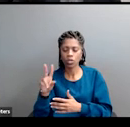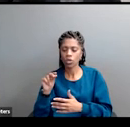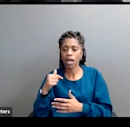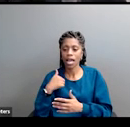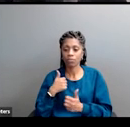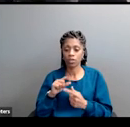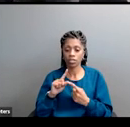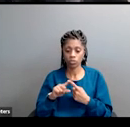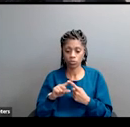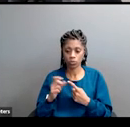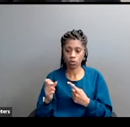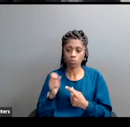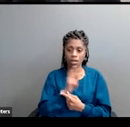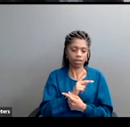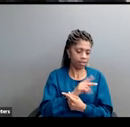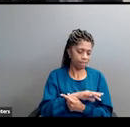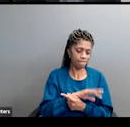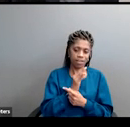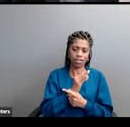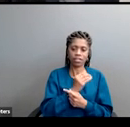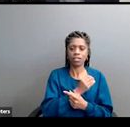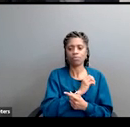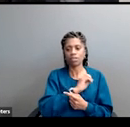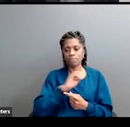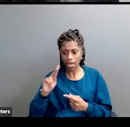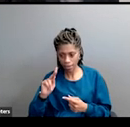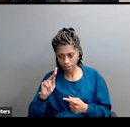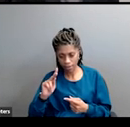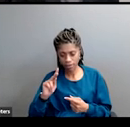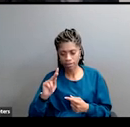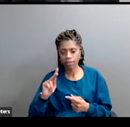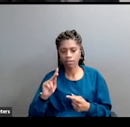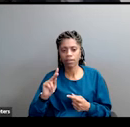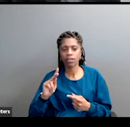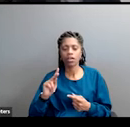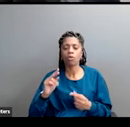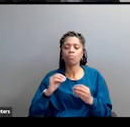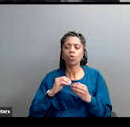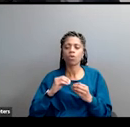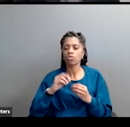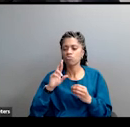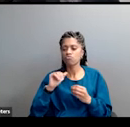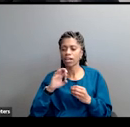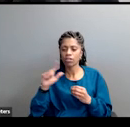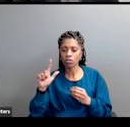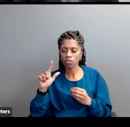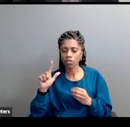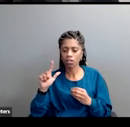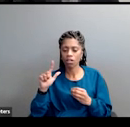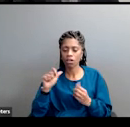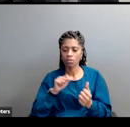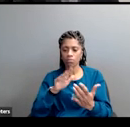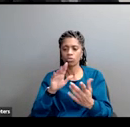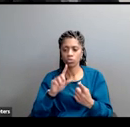to reinvigorate, to bring back an older, more radical conception of racism. The sort of